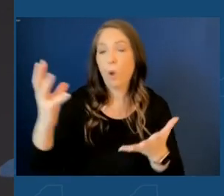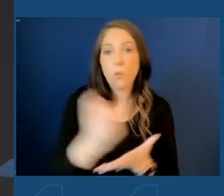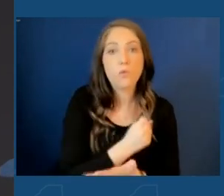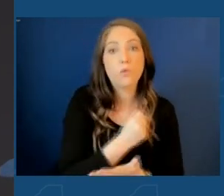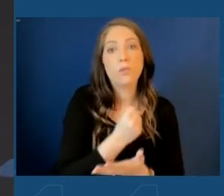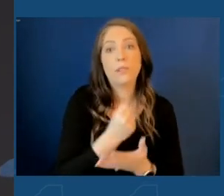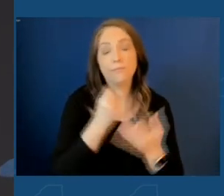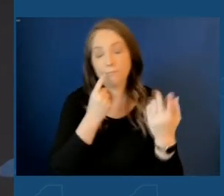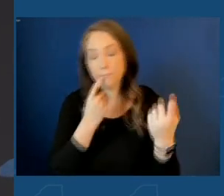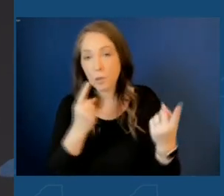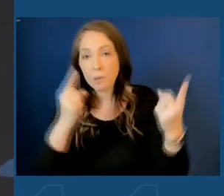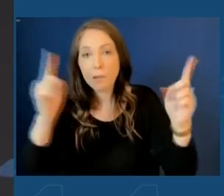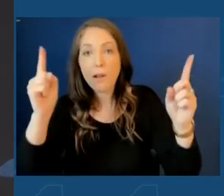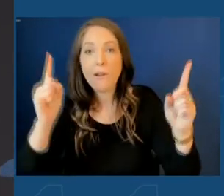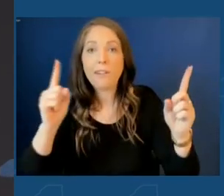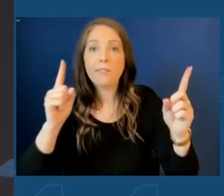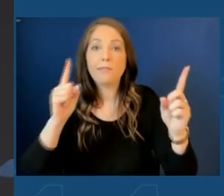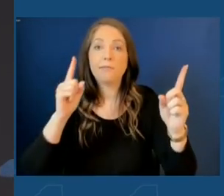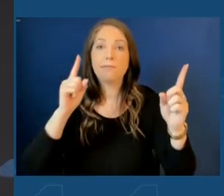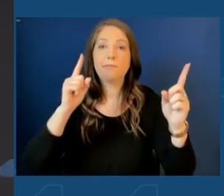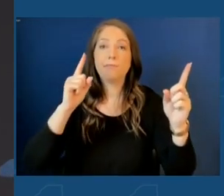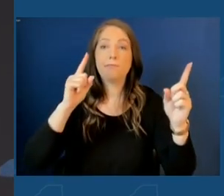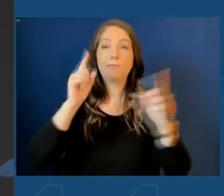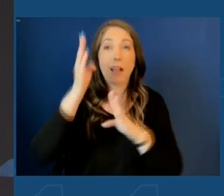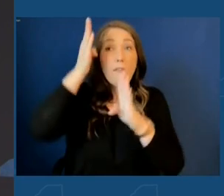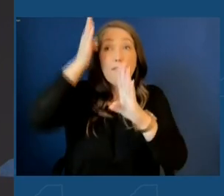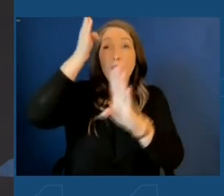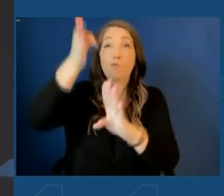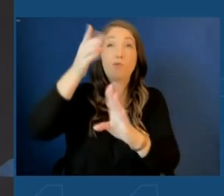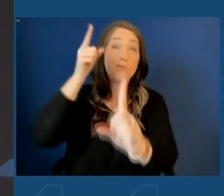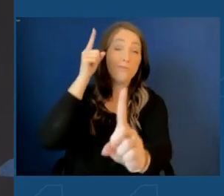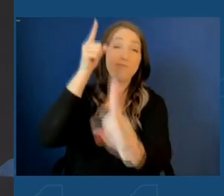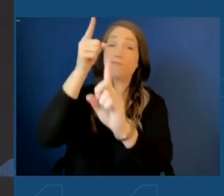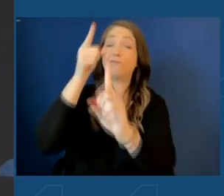prosperity, and a bright future for his young family.